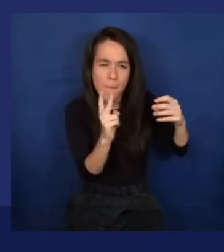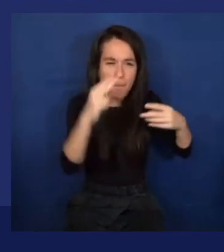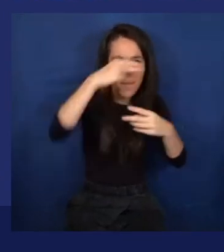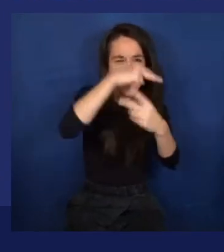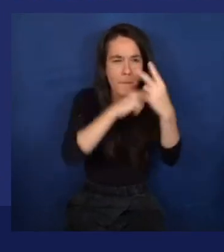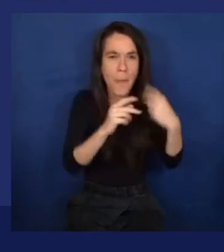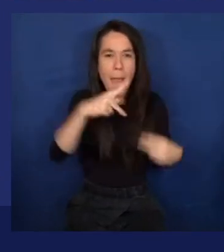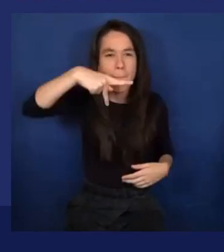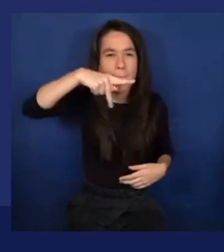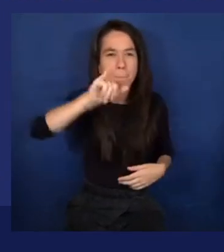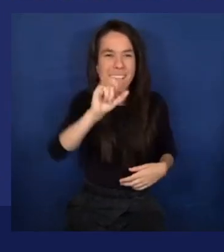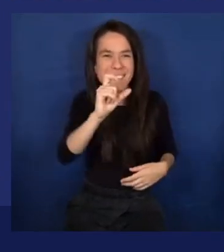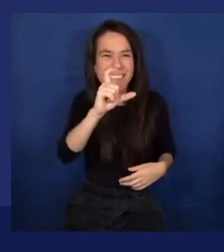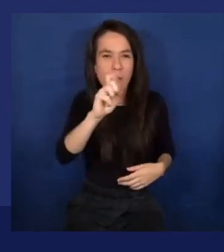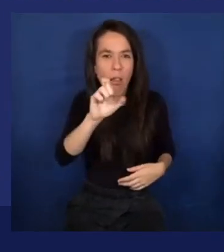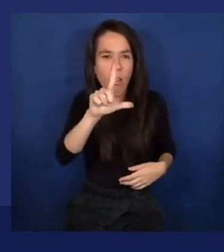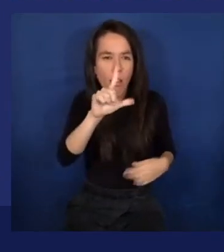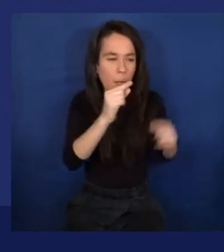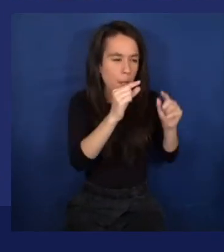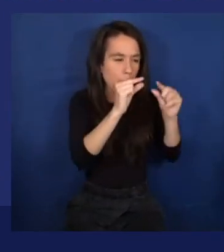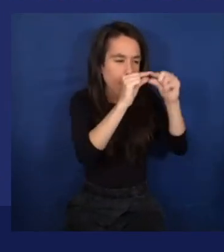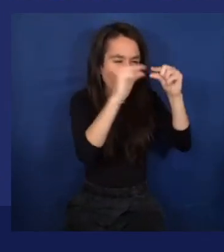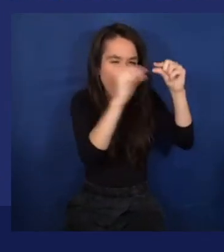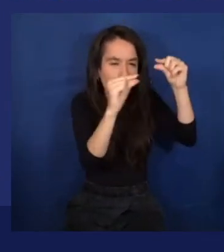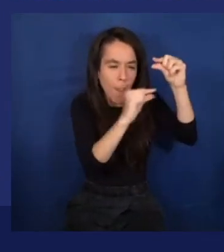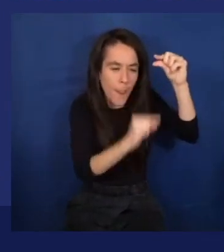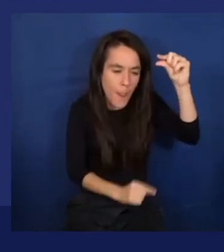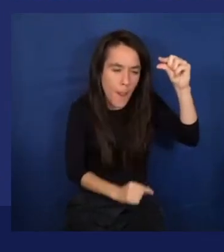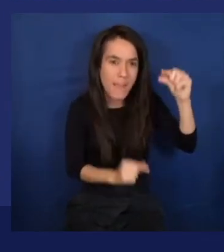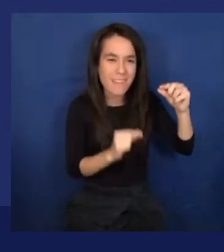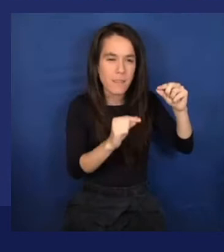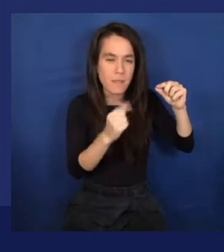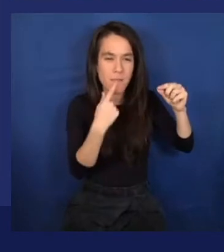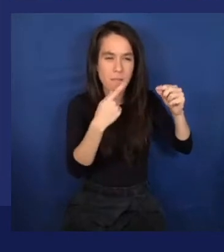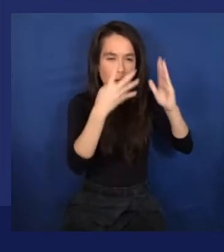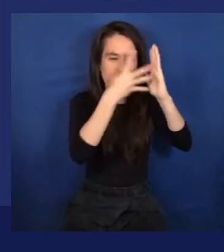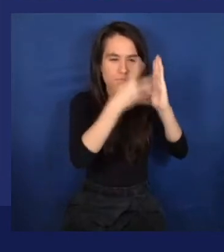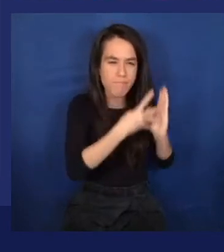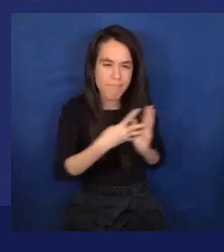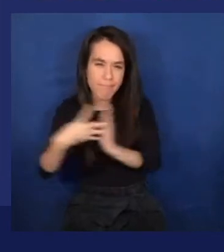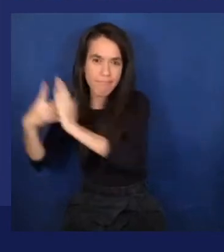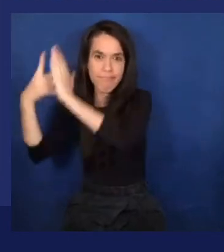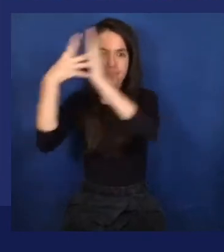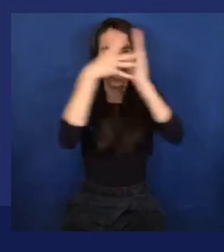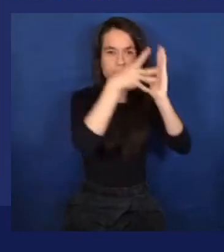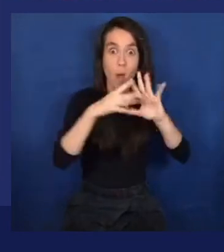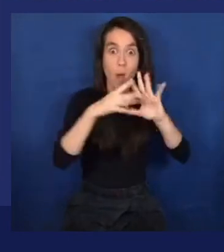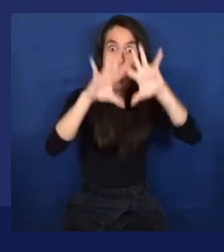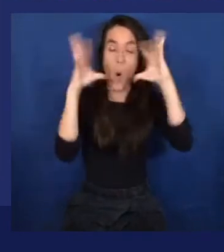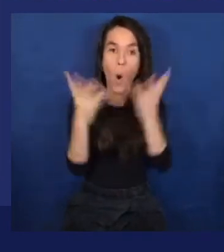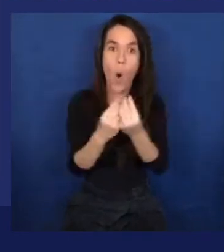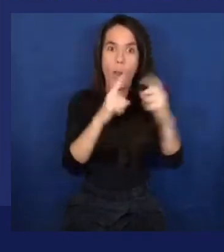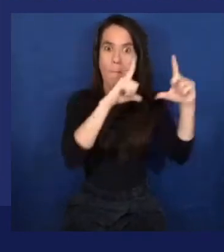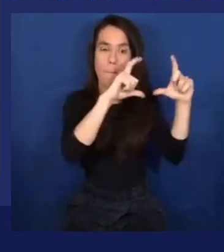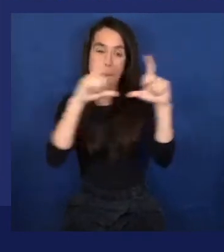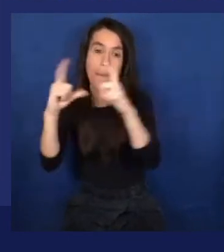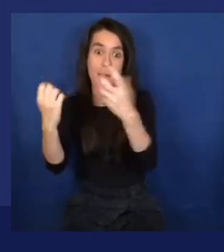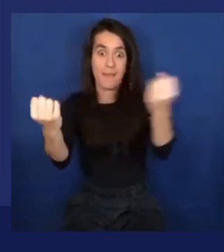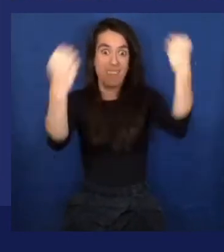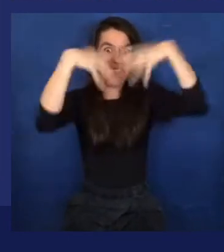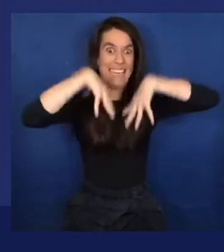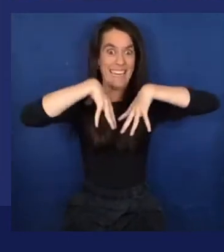specific things. So in this case, you're basically pixelized all your Bart Simpson's images,